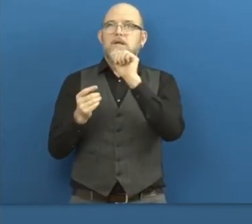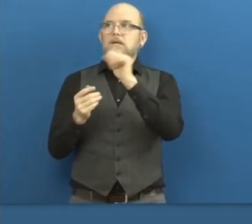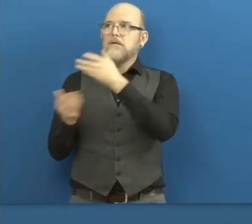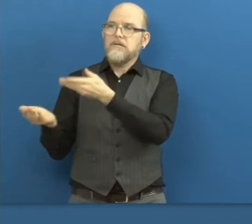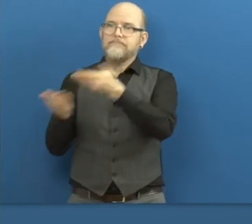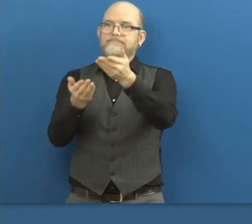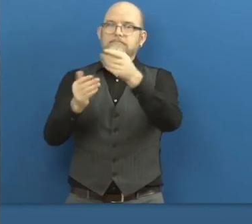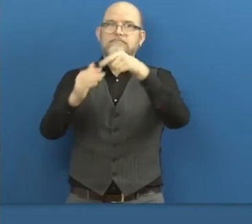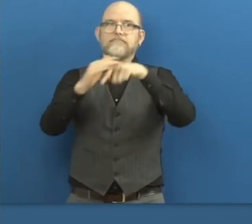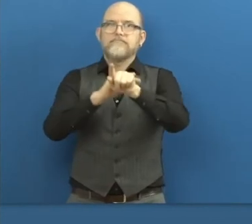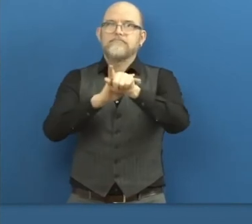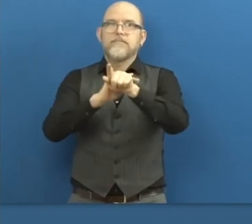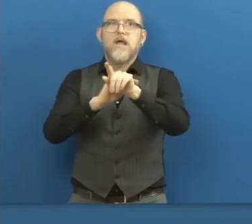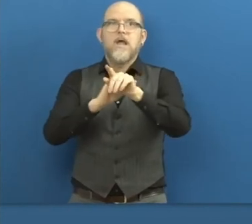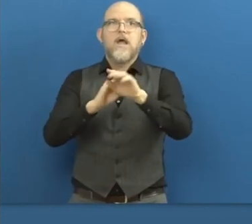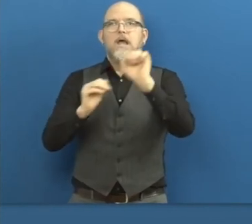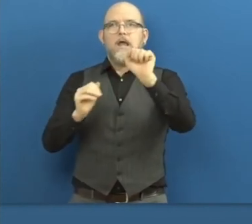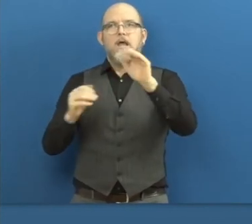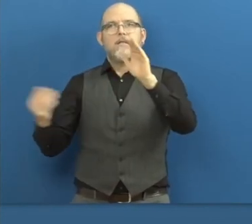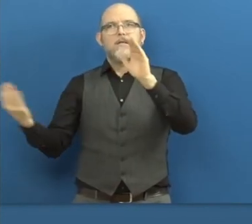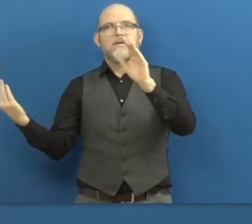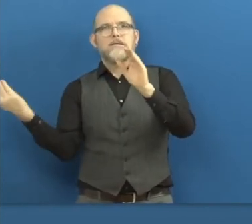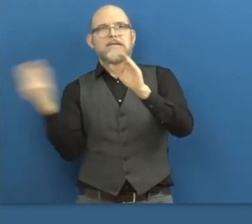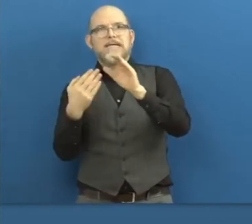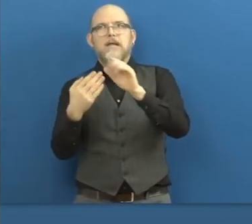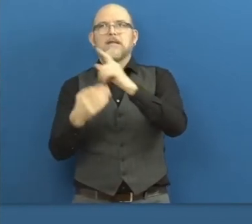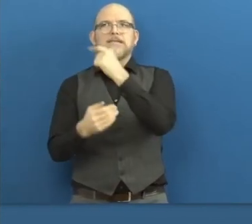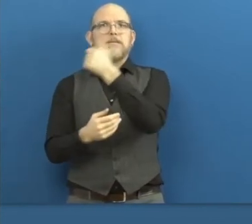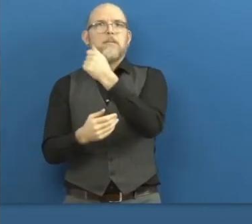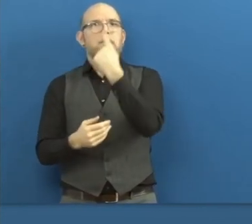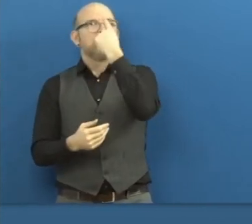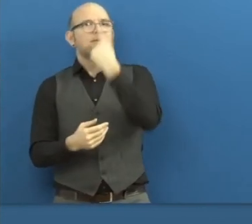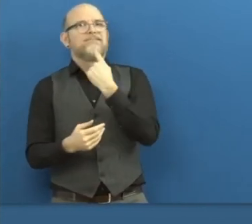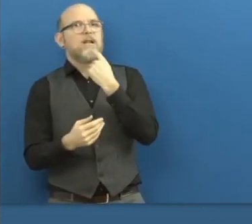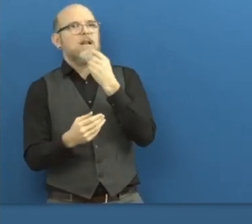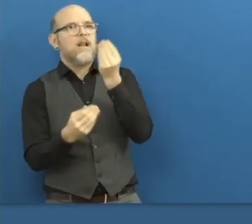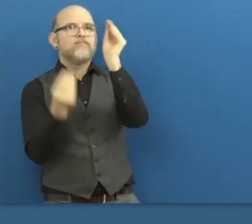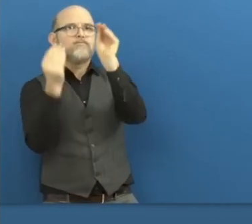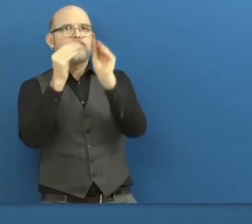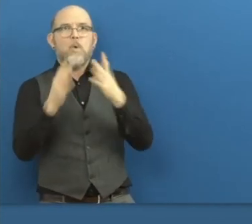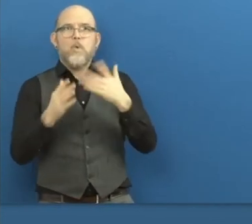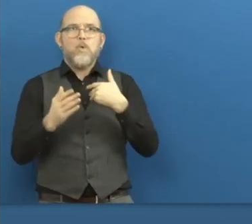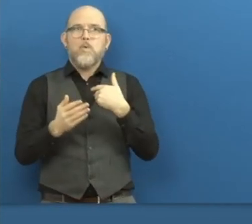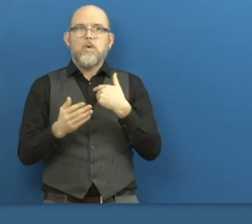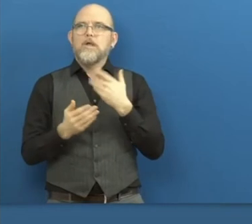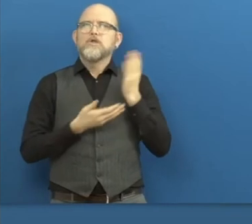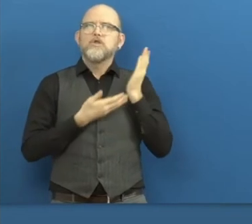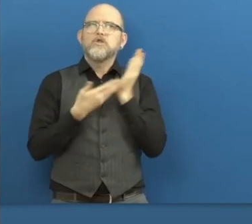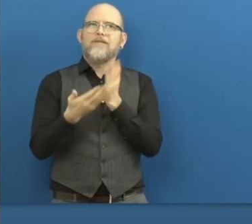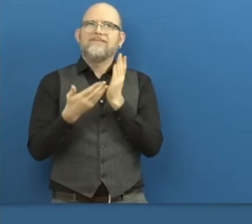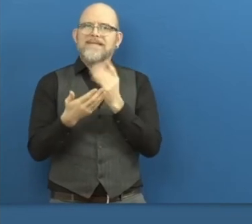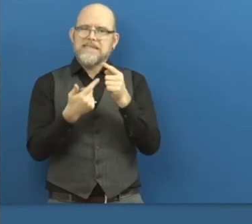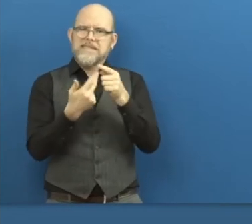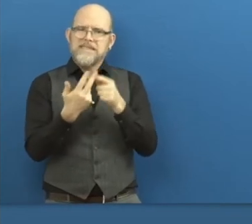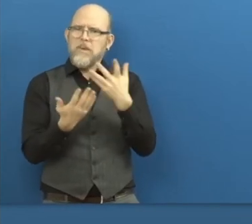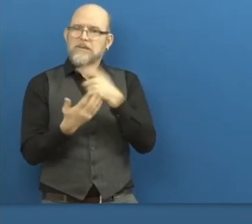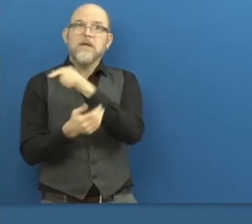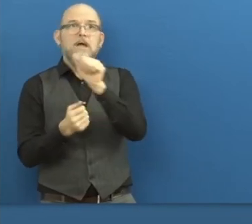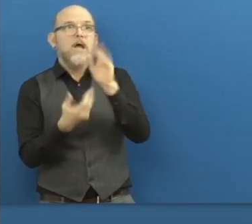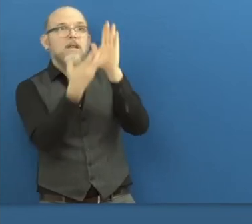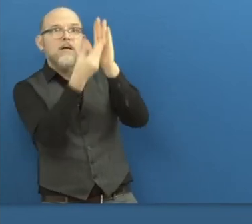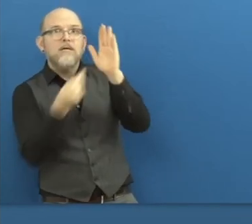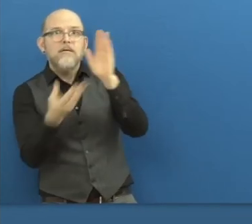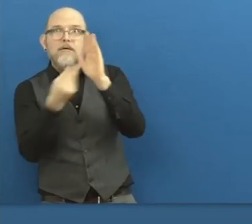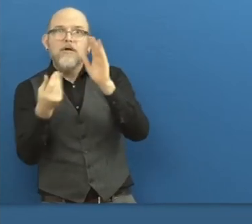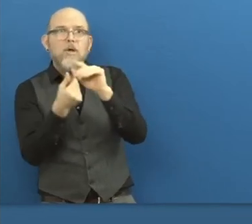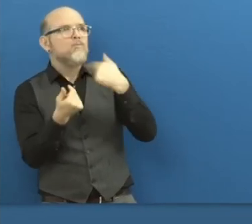the services that we provide for our users. So currently, we at Riziki